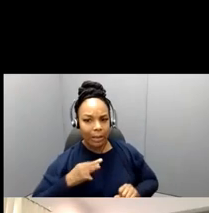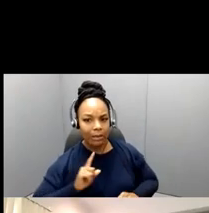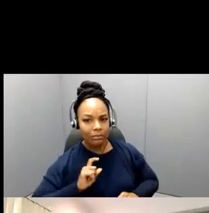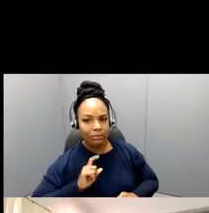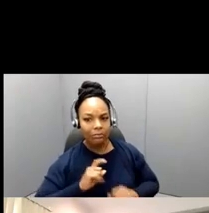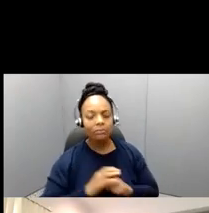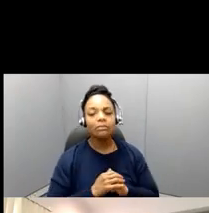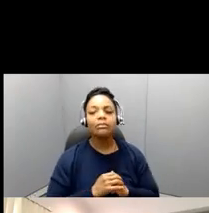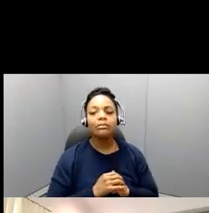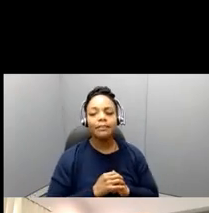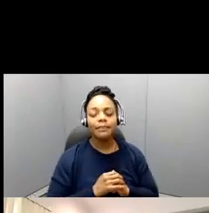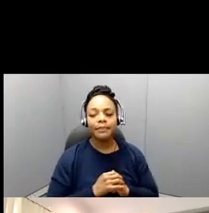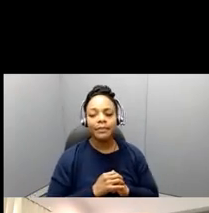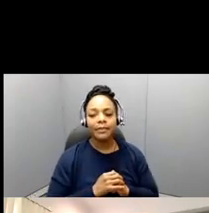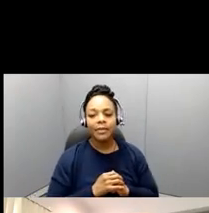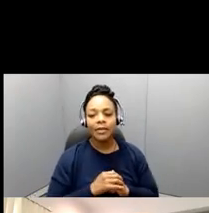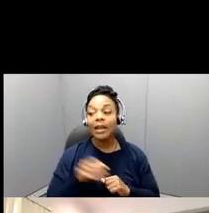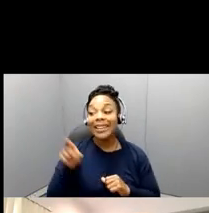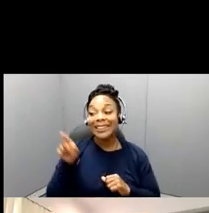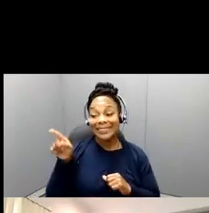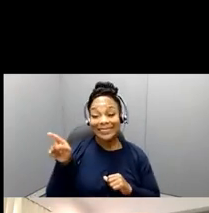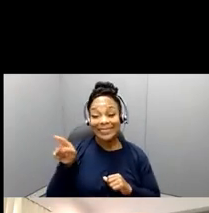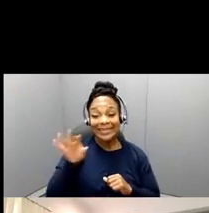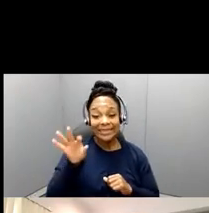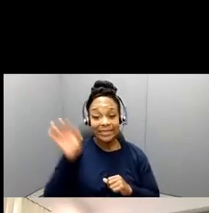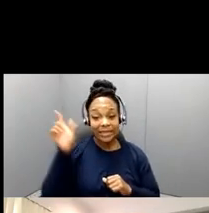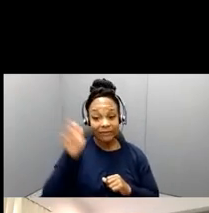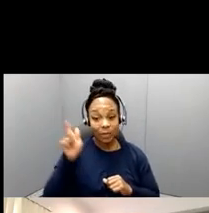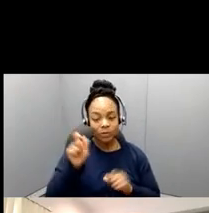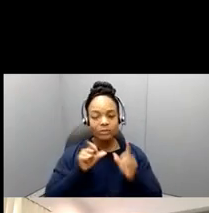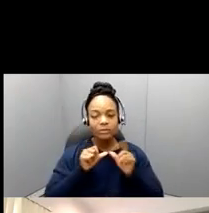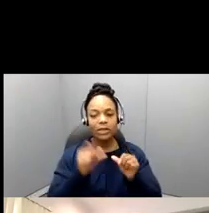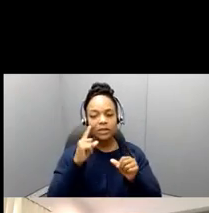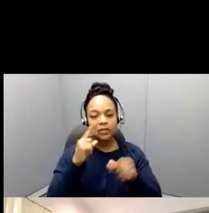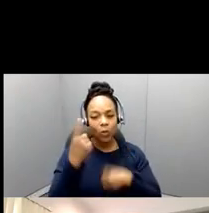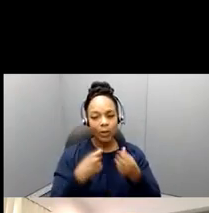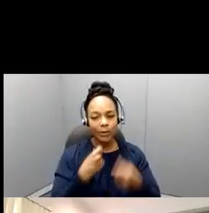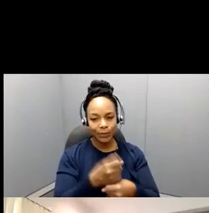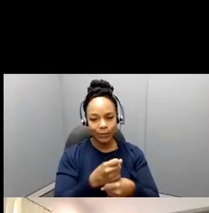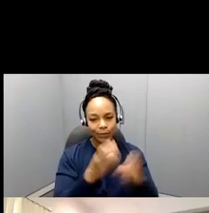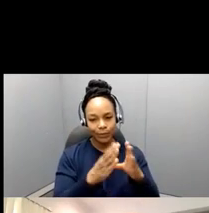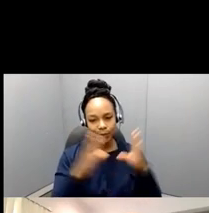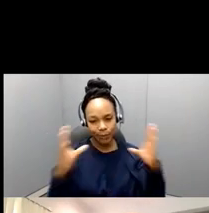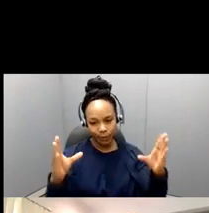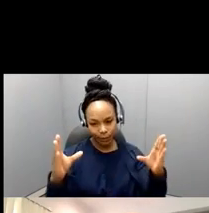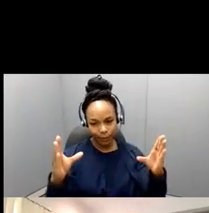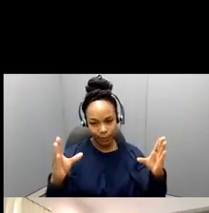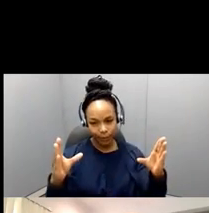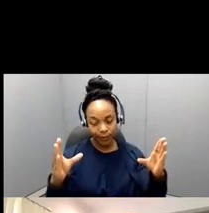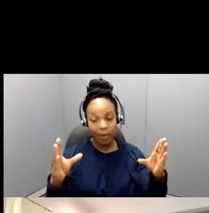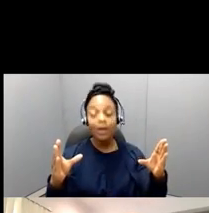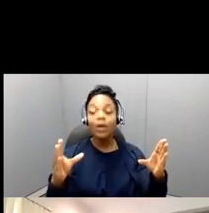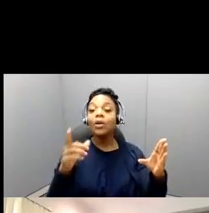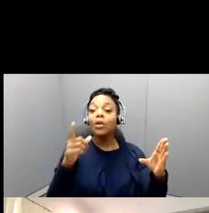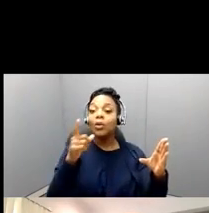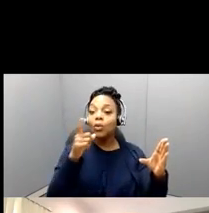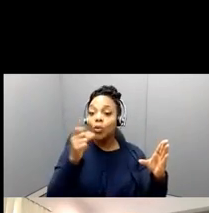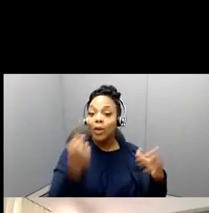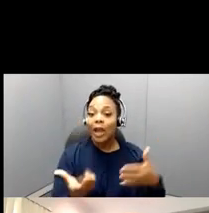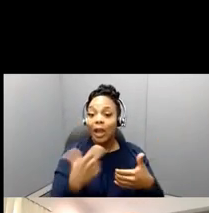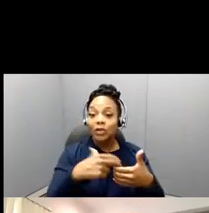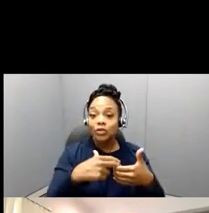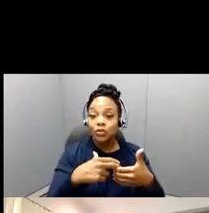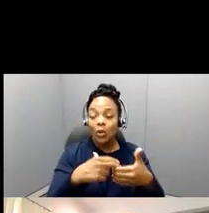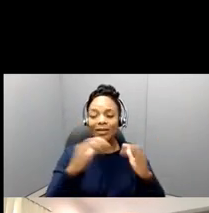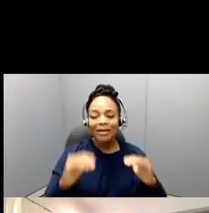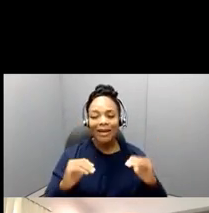This is a one-year fellowship, and we are aimed at advanced graduate students who are in that last stage